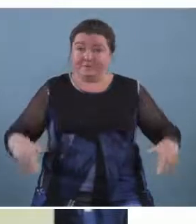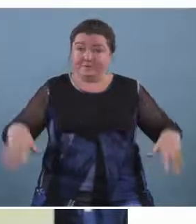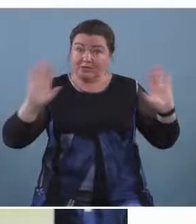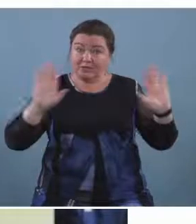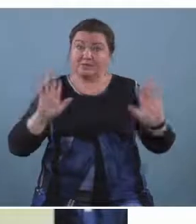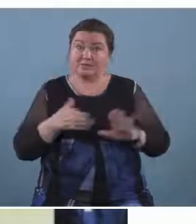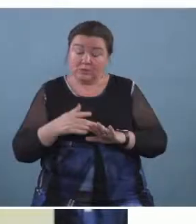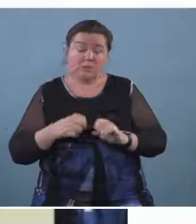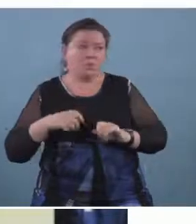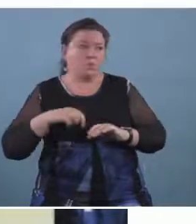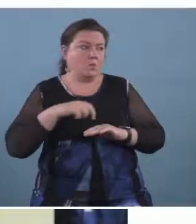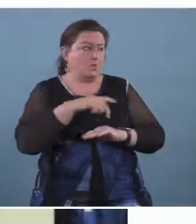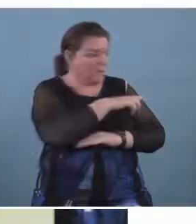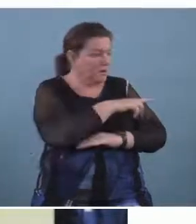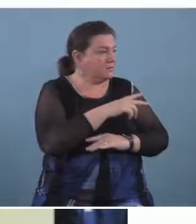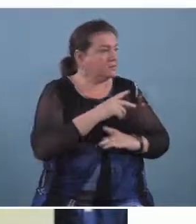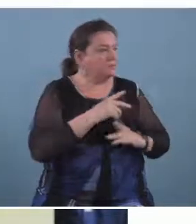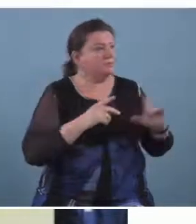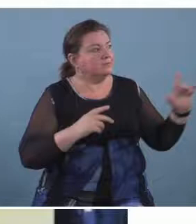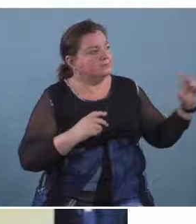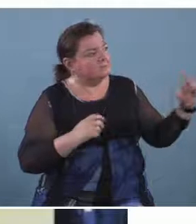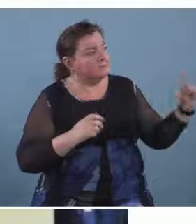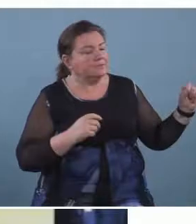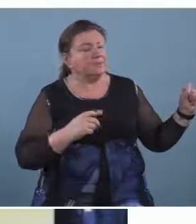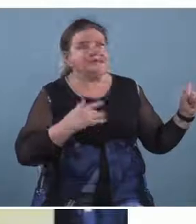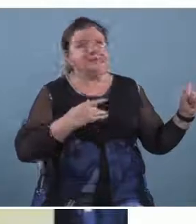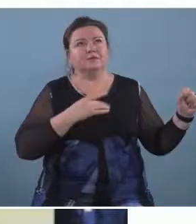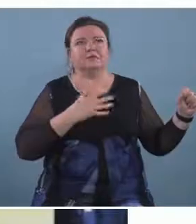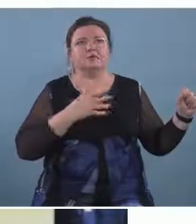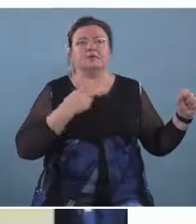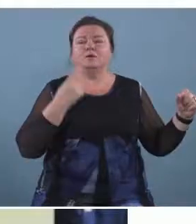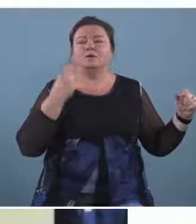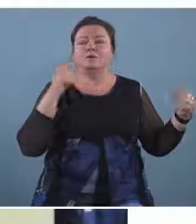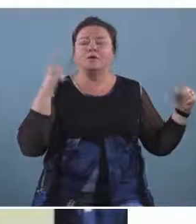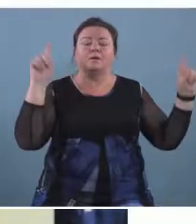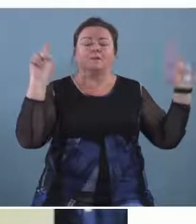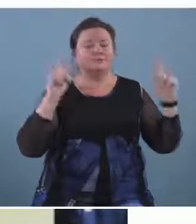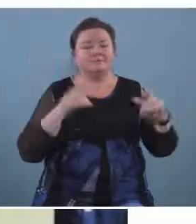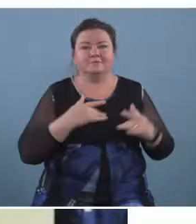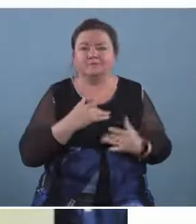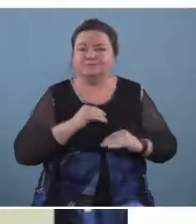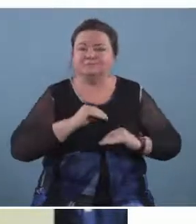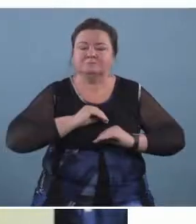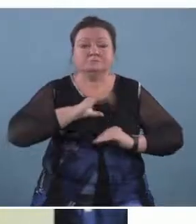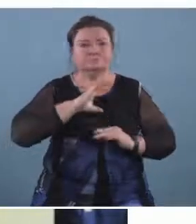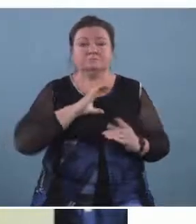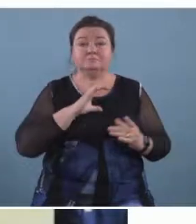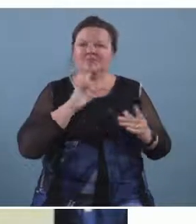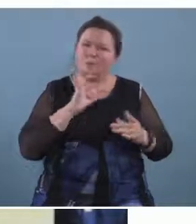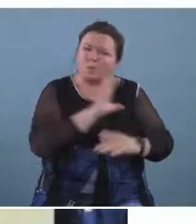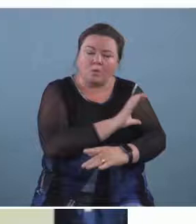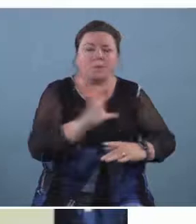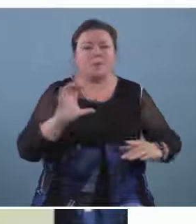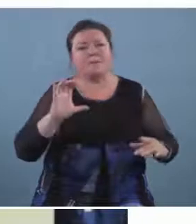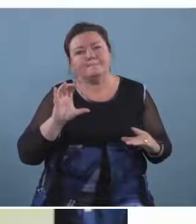sense of pride in yourself a very sensitive and that is empowering um